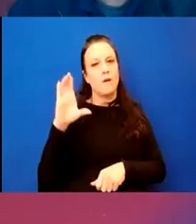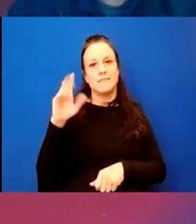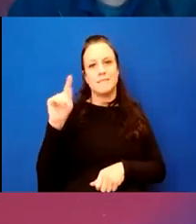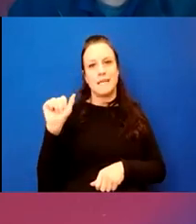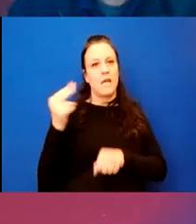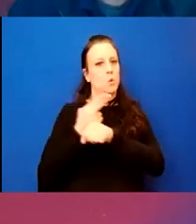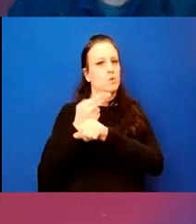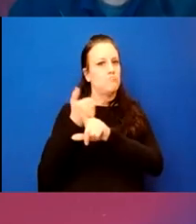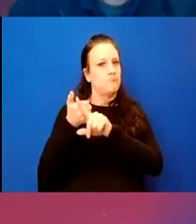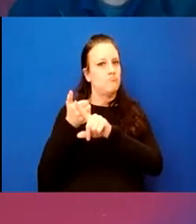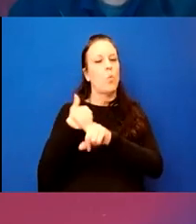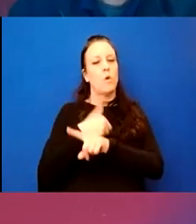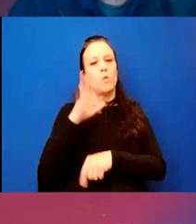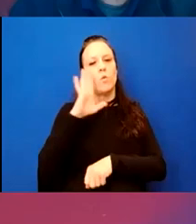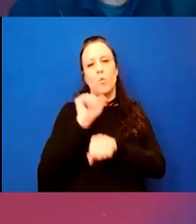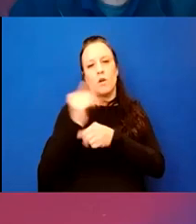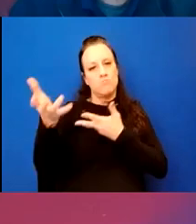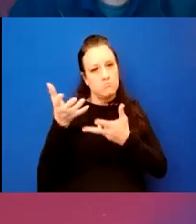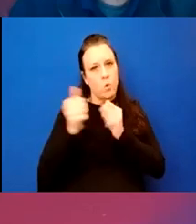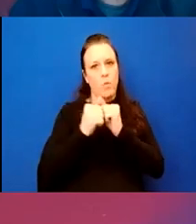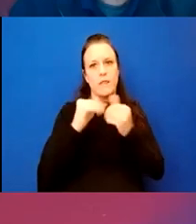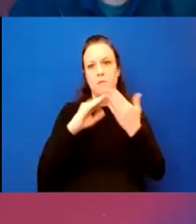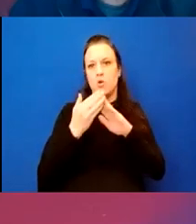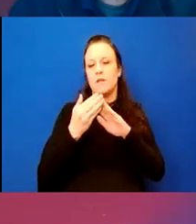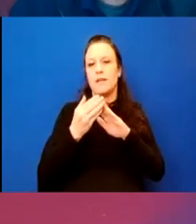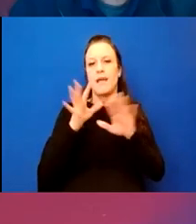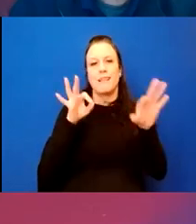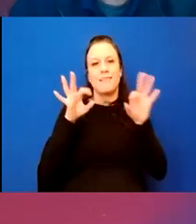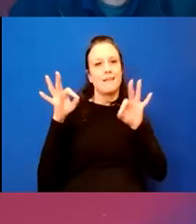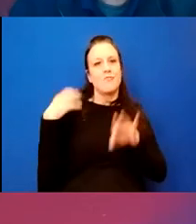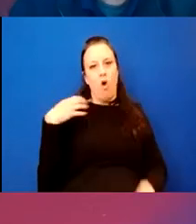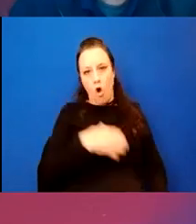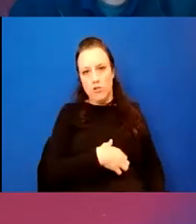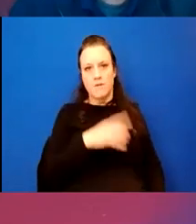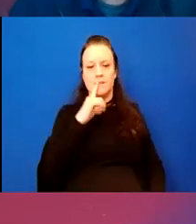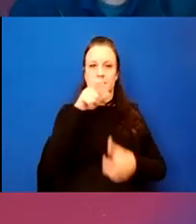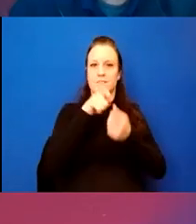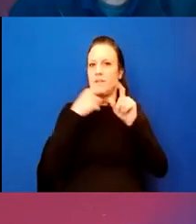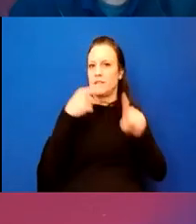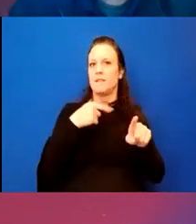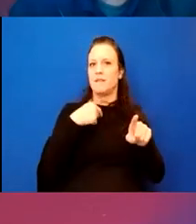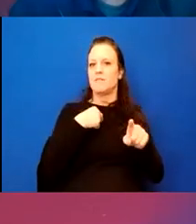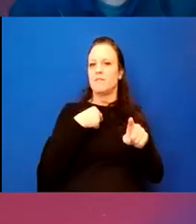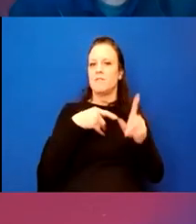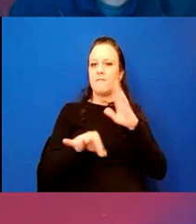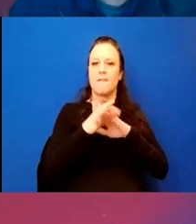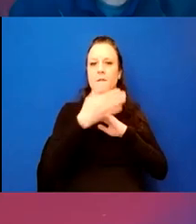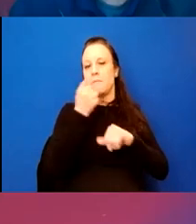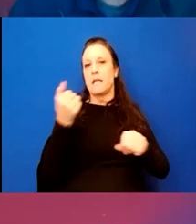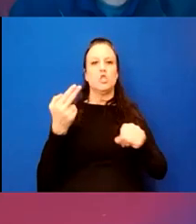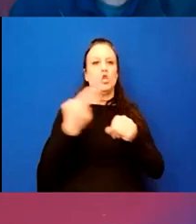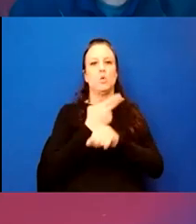usage, um, we're going to be working closely with the community and the elected officials, aldermen specifically to find out what the best use for